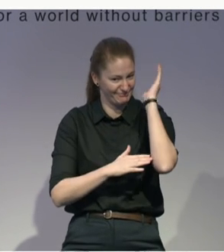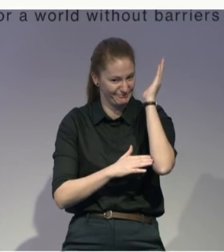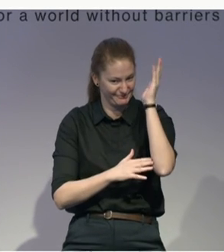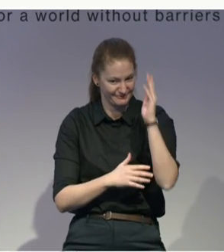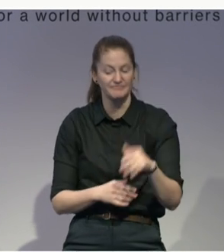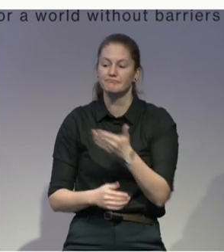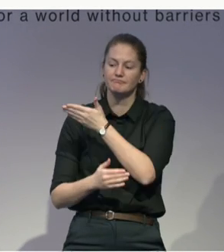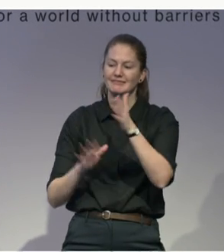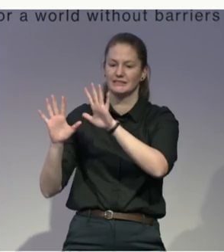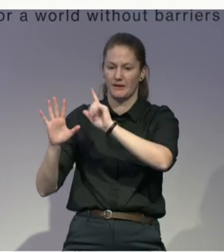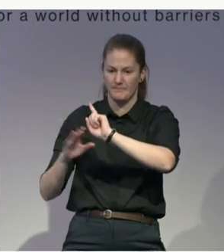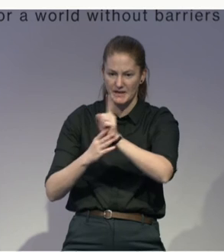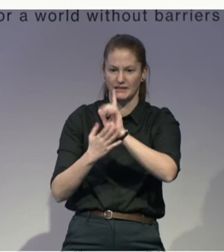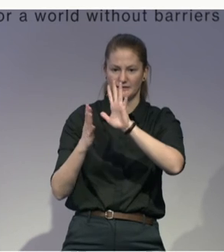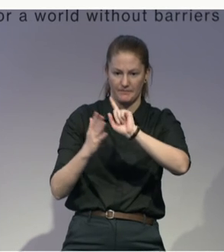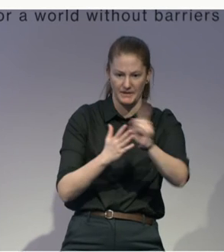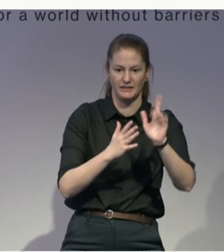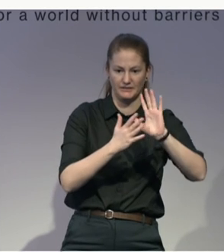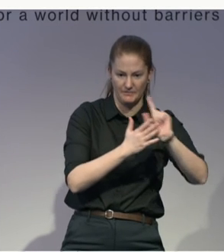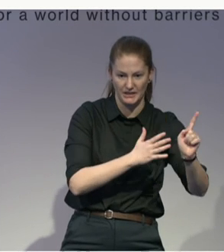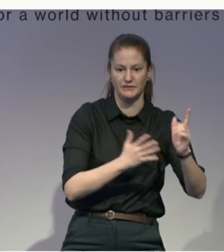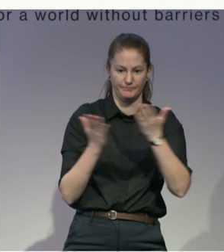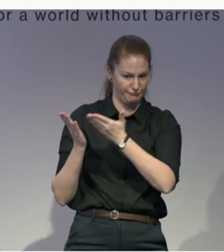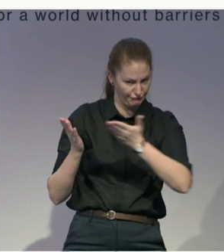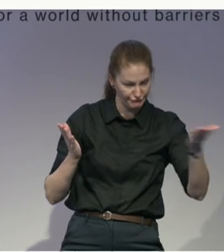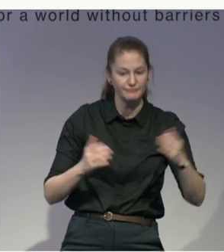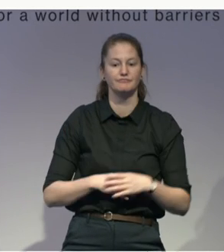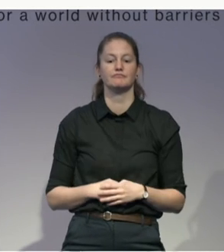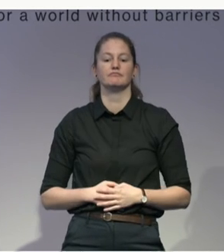and then we'll open it up to questions afterwards. Alvin, take it away.